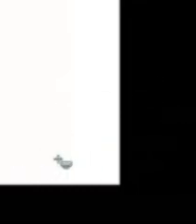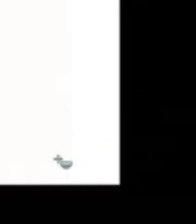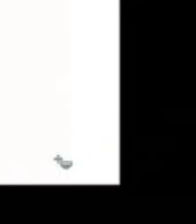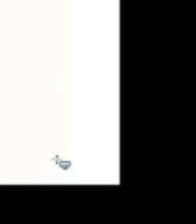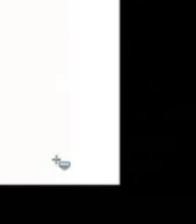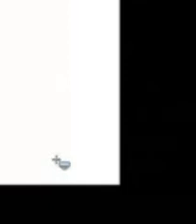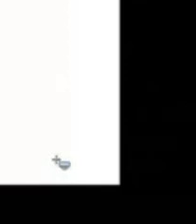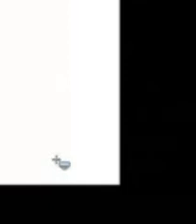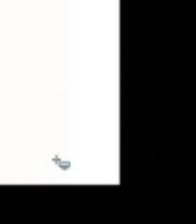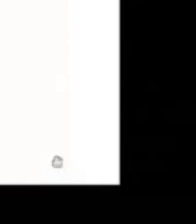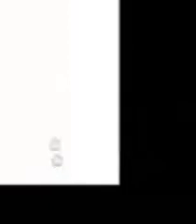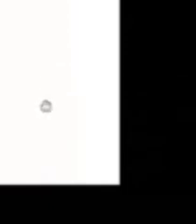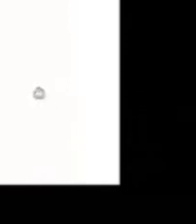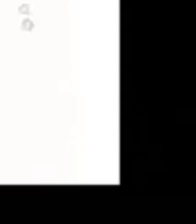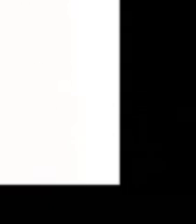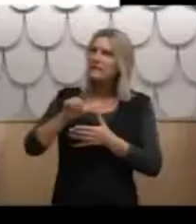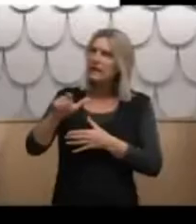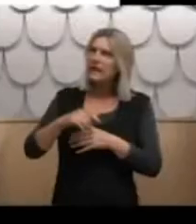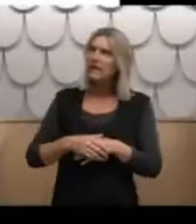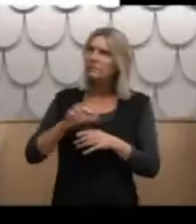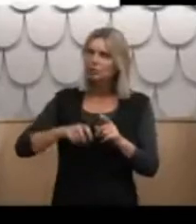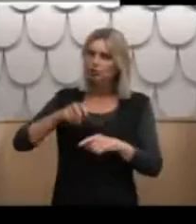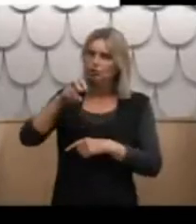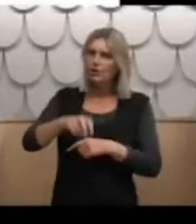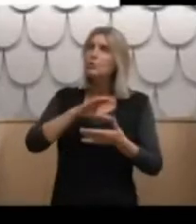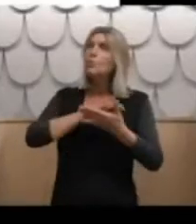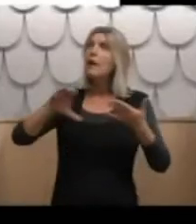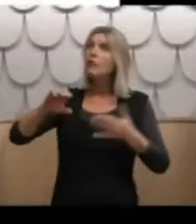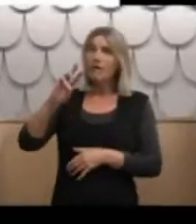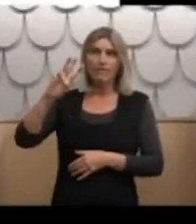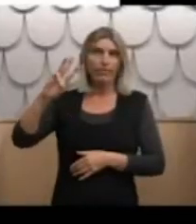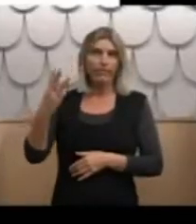later on, we go to paragraph 3.